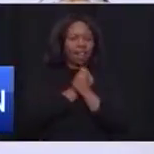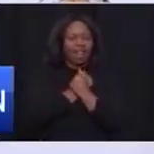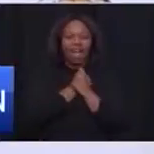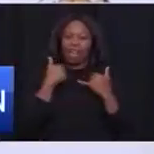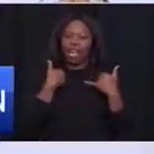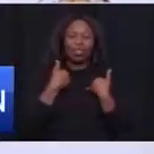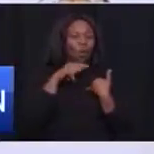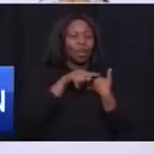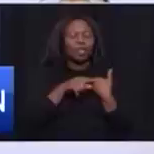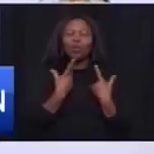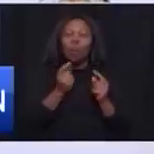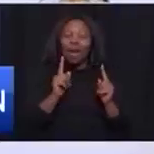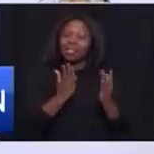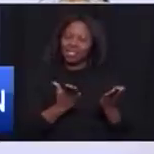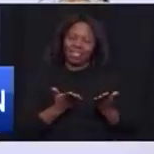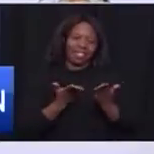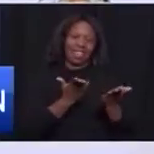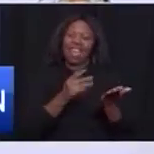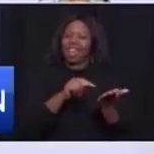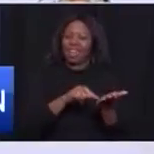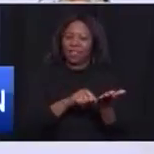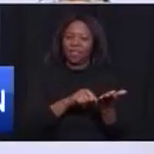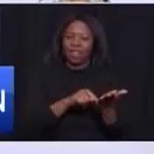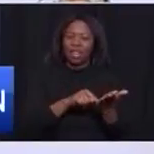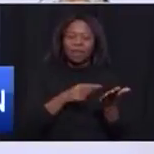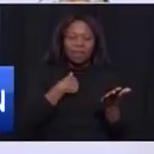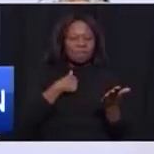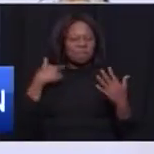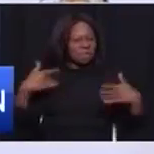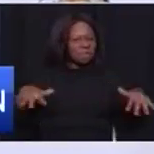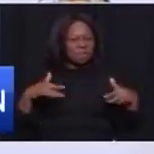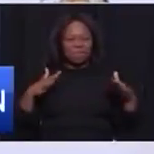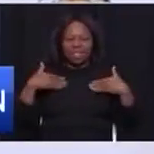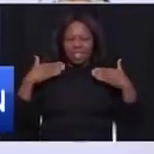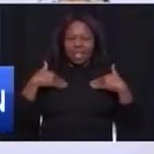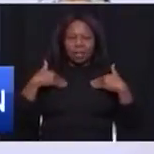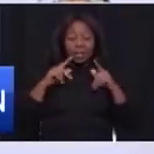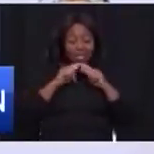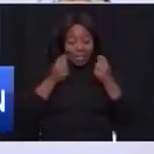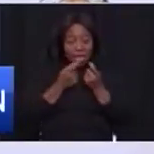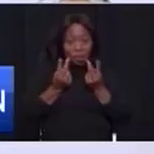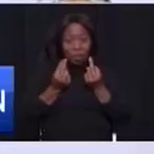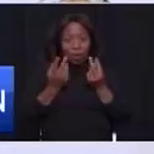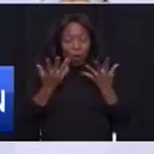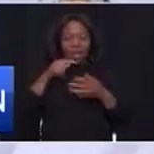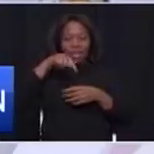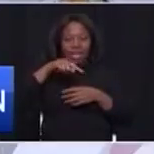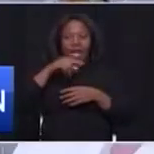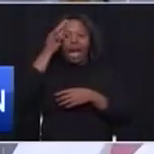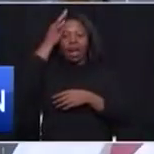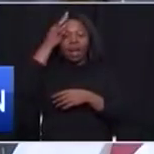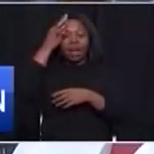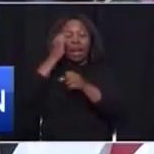just to serve I am grateful that we have a new team team and in the